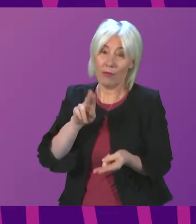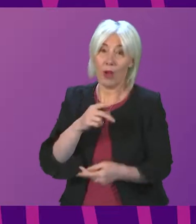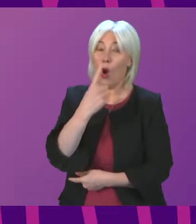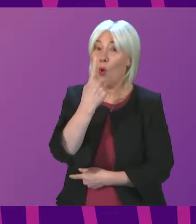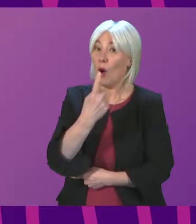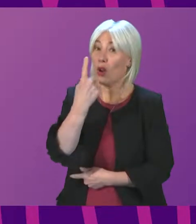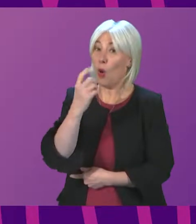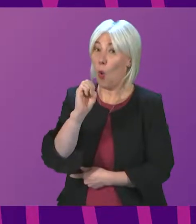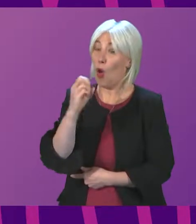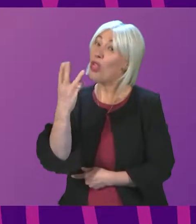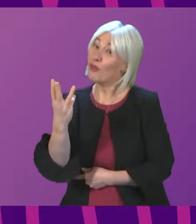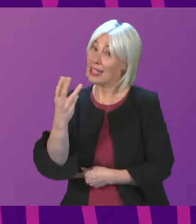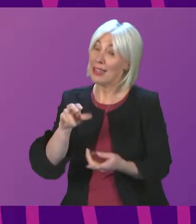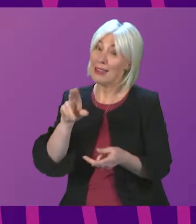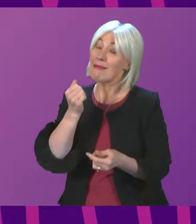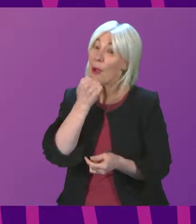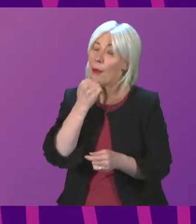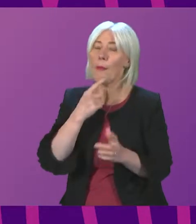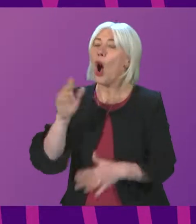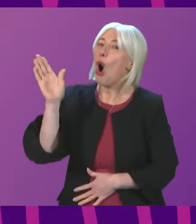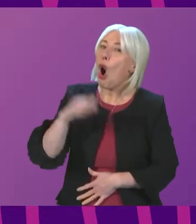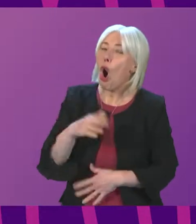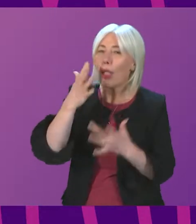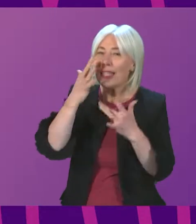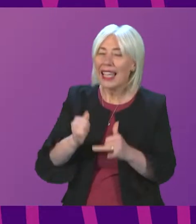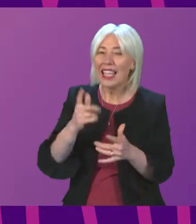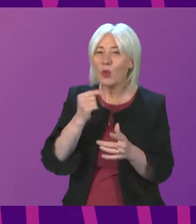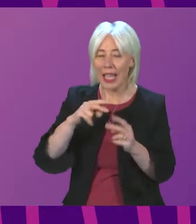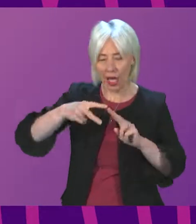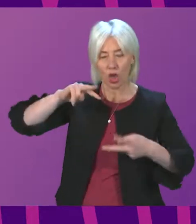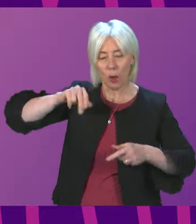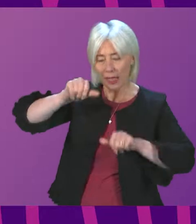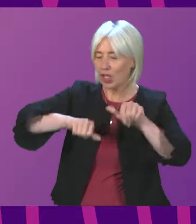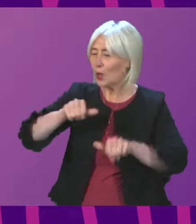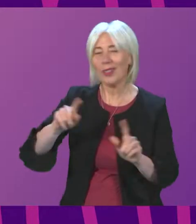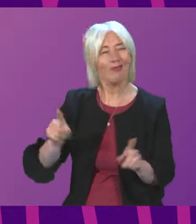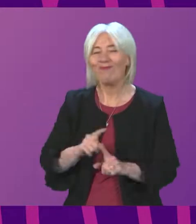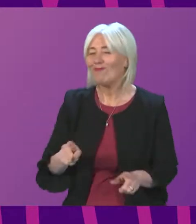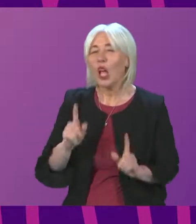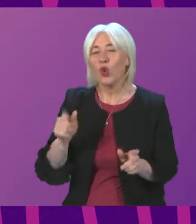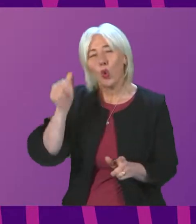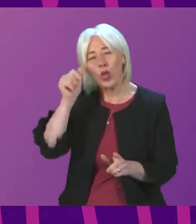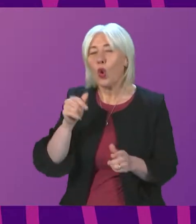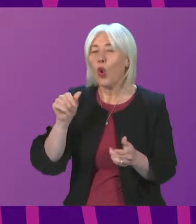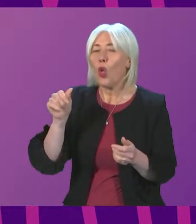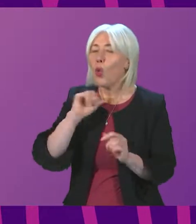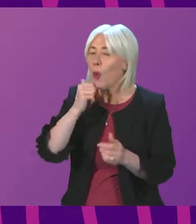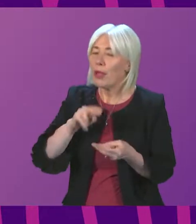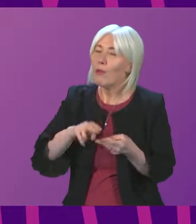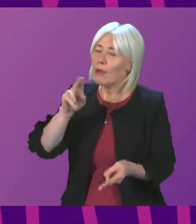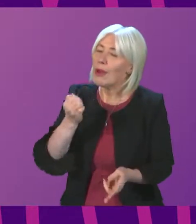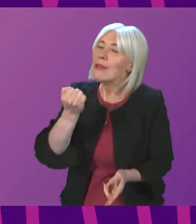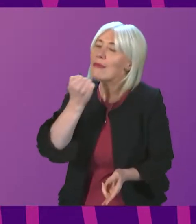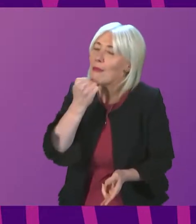103. Not all tests are or can be genomically sequenced, so we know that this will be a significant underestimate of